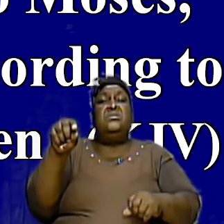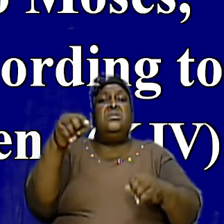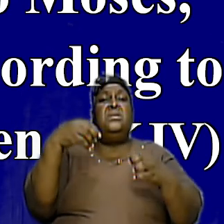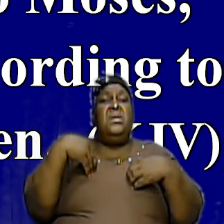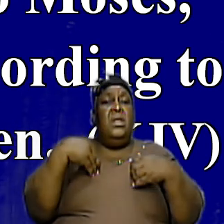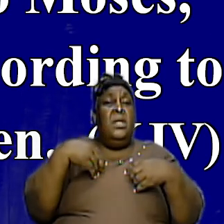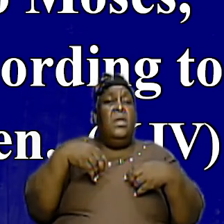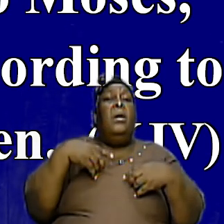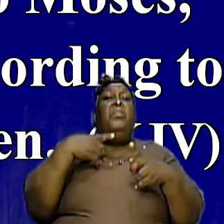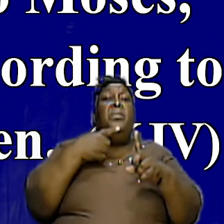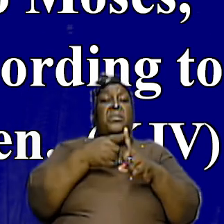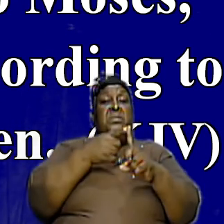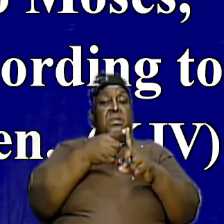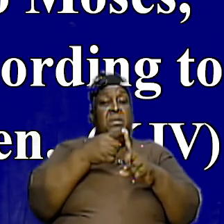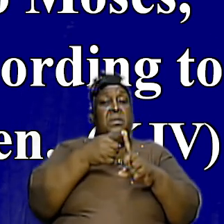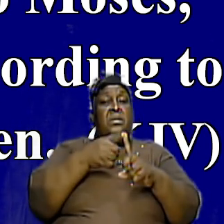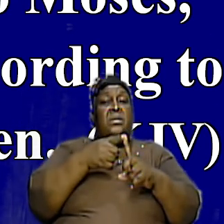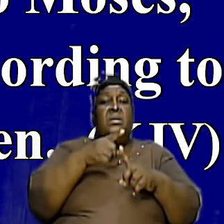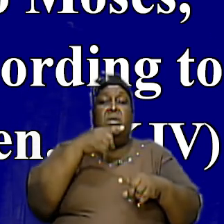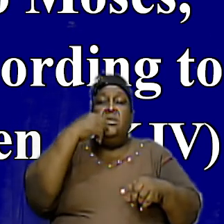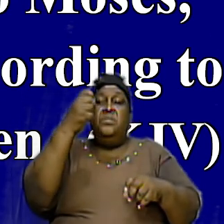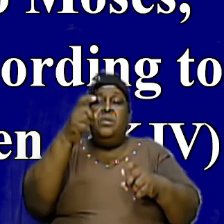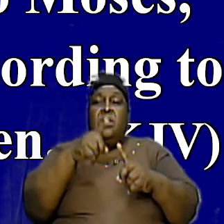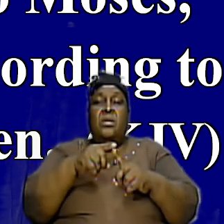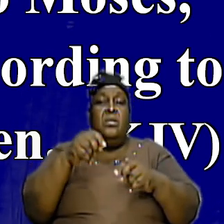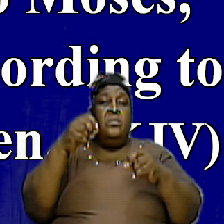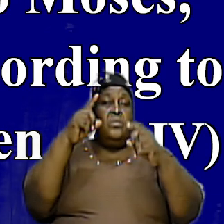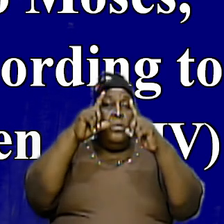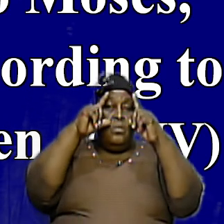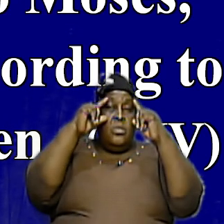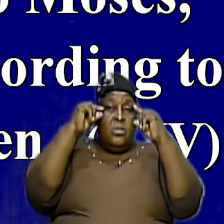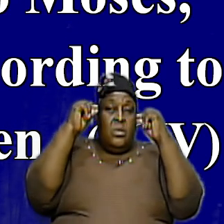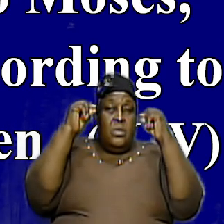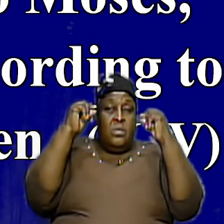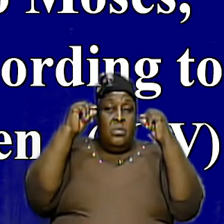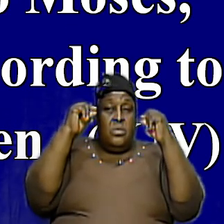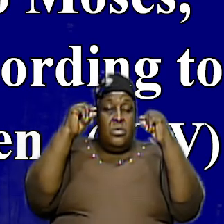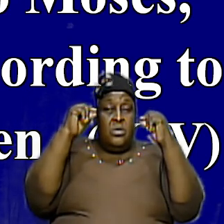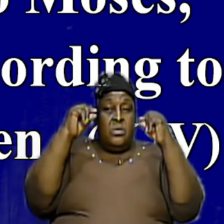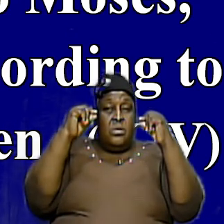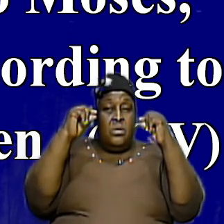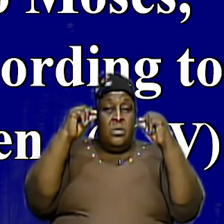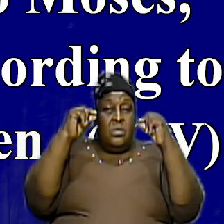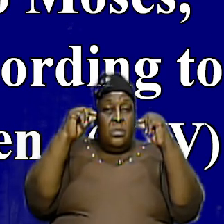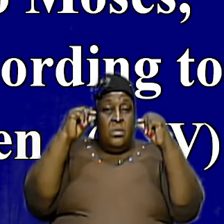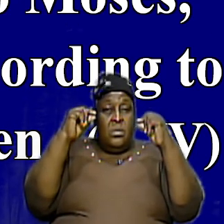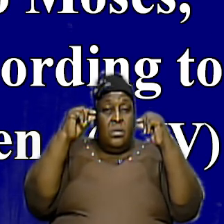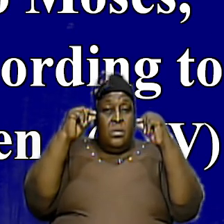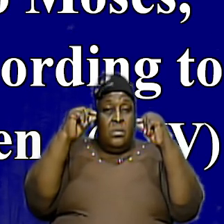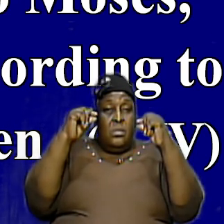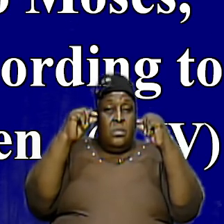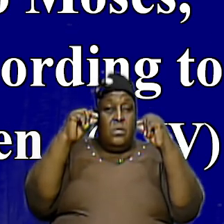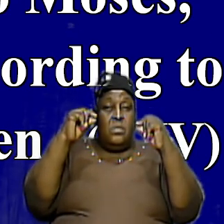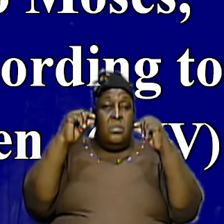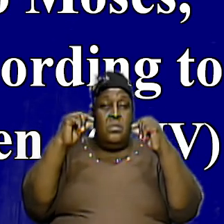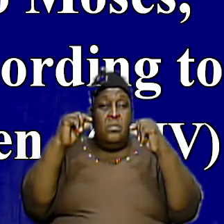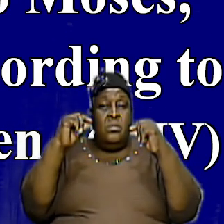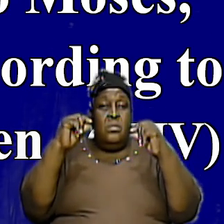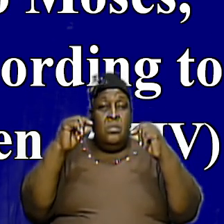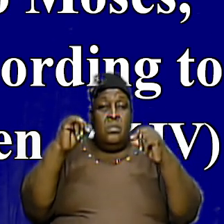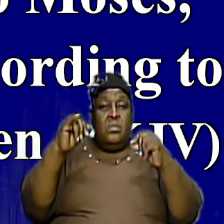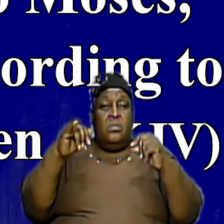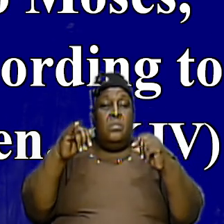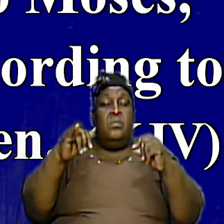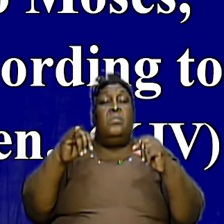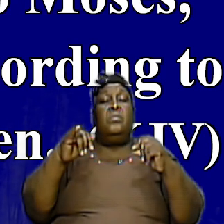same thing is being described in verse 38 it was a church in the wilderness and to make it clear in verse 44